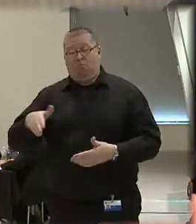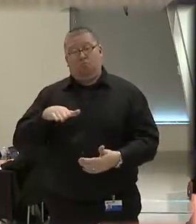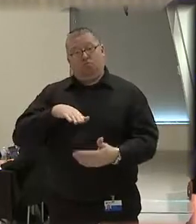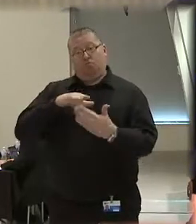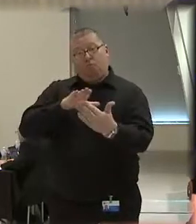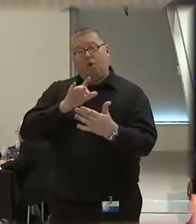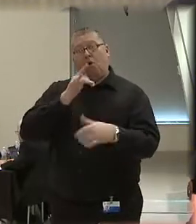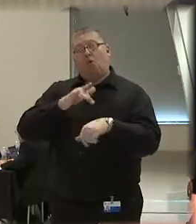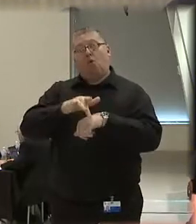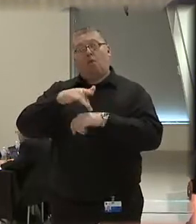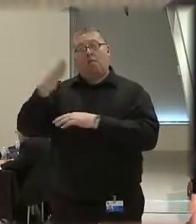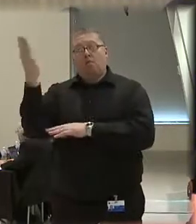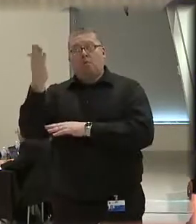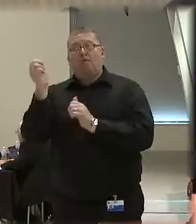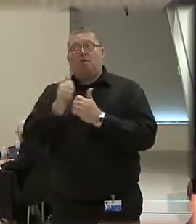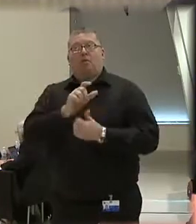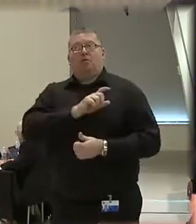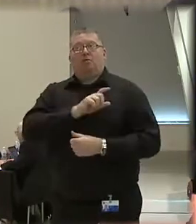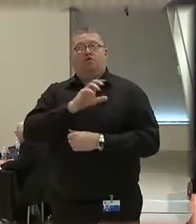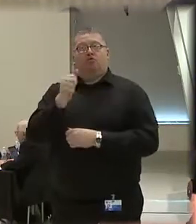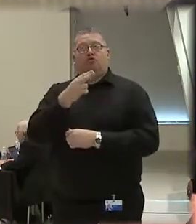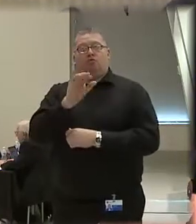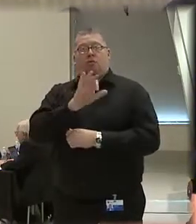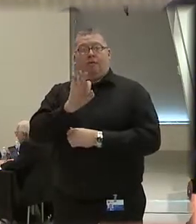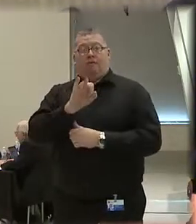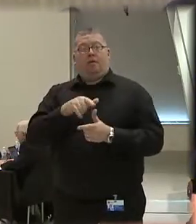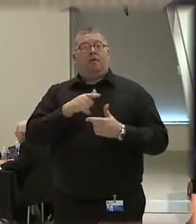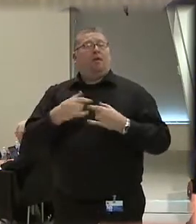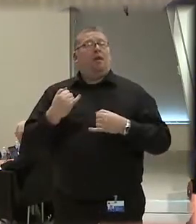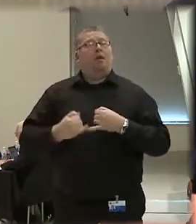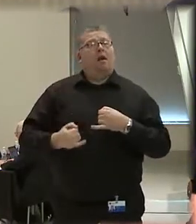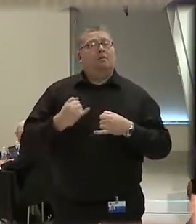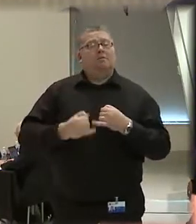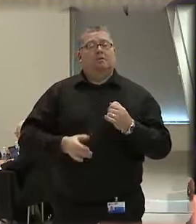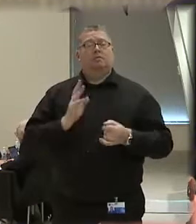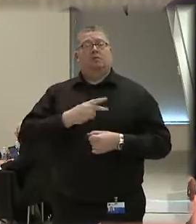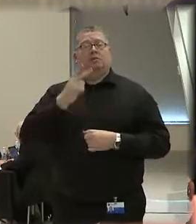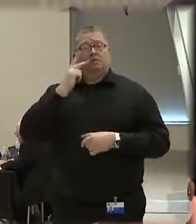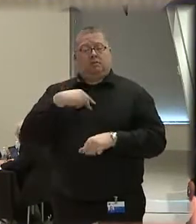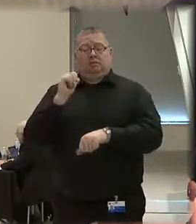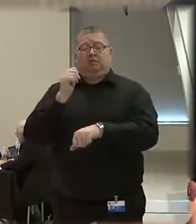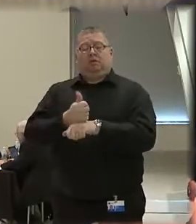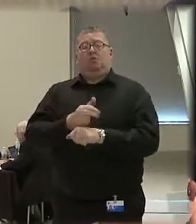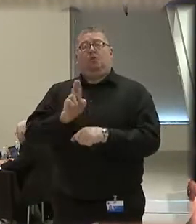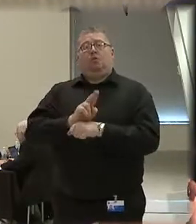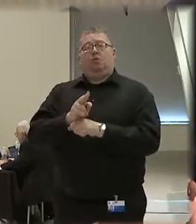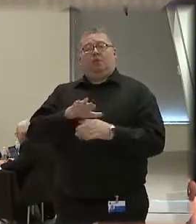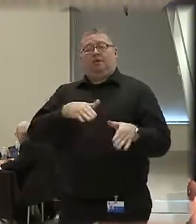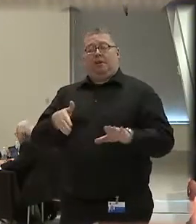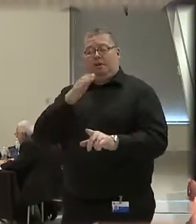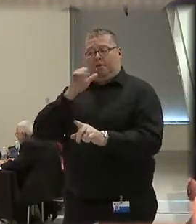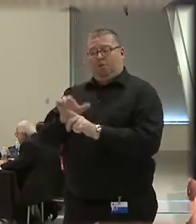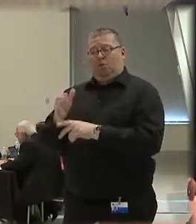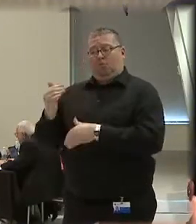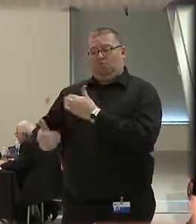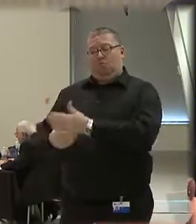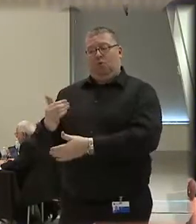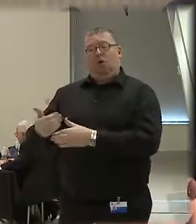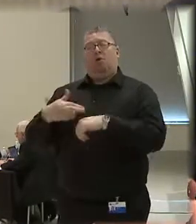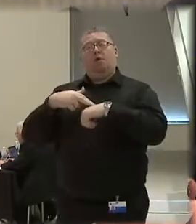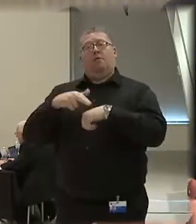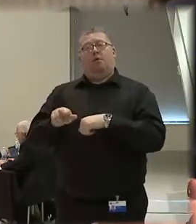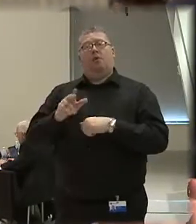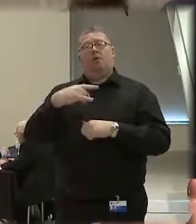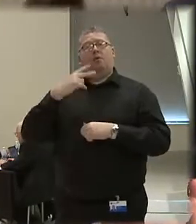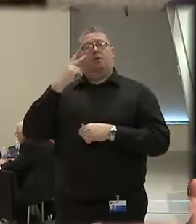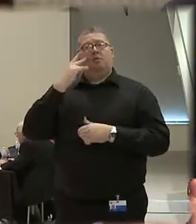an early briefing to the sheriff. And last, we established a bifurcated deadly force review process, referred to as the